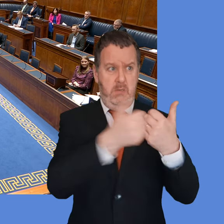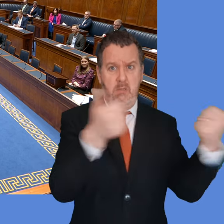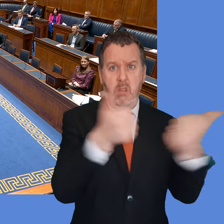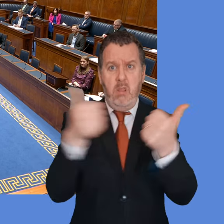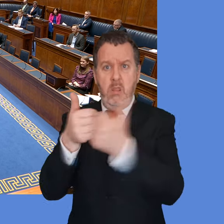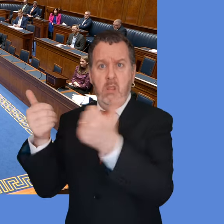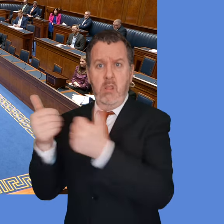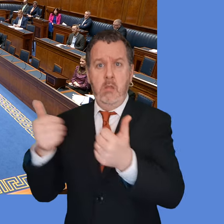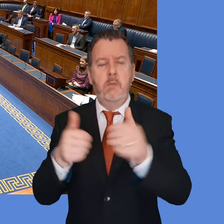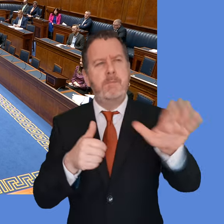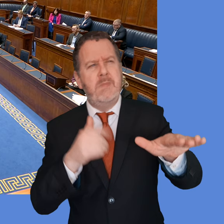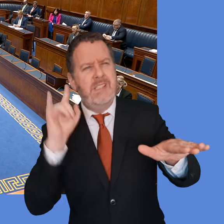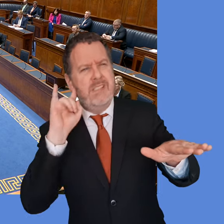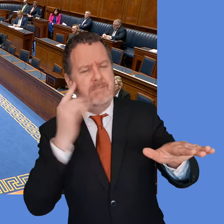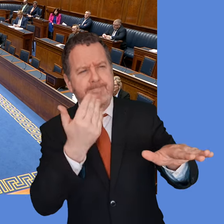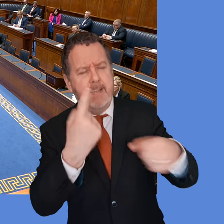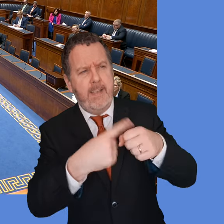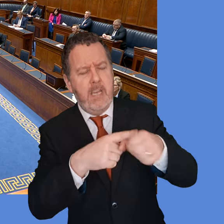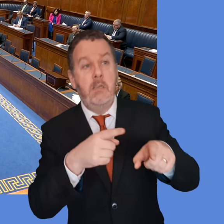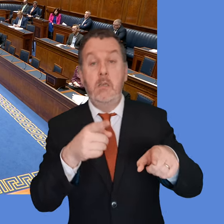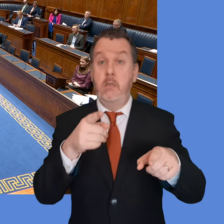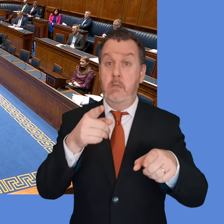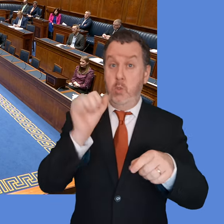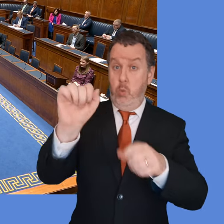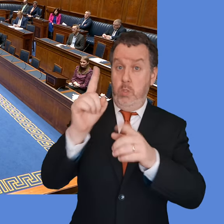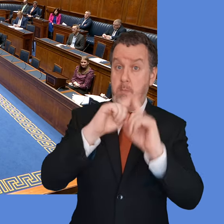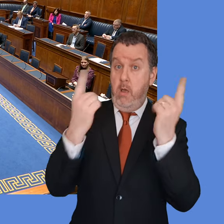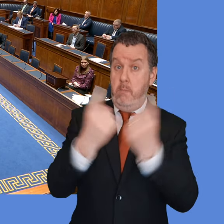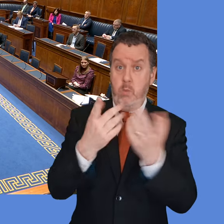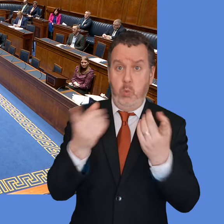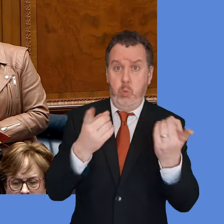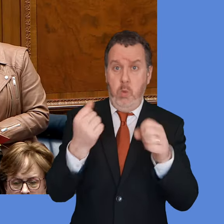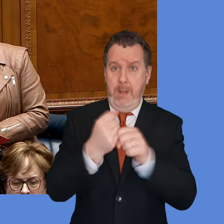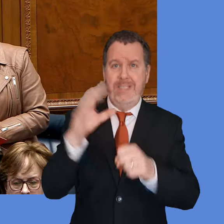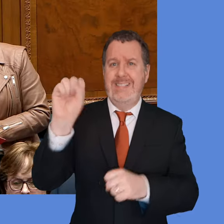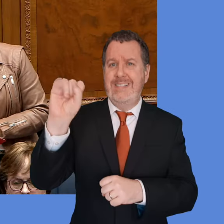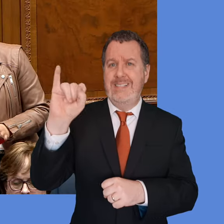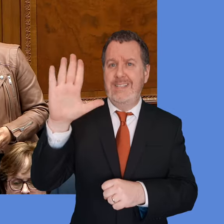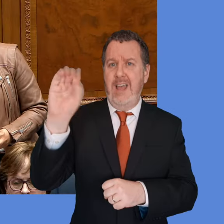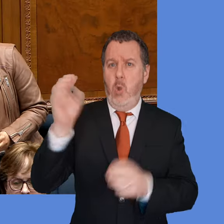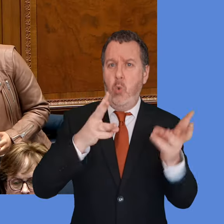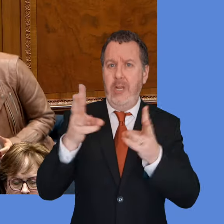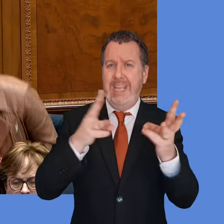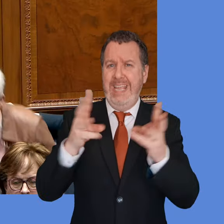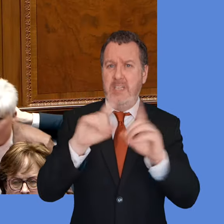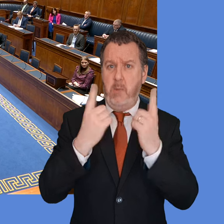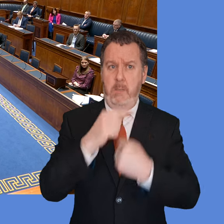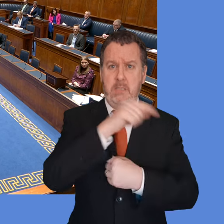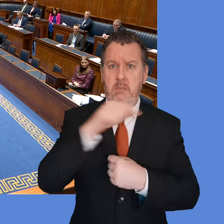you. Sorry. I'll ask the First Minister what action her department will take to address silo working in departments.